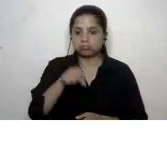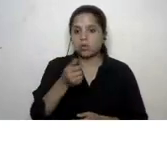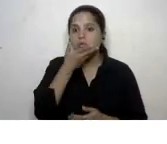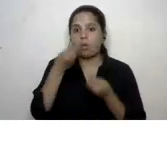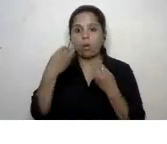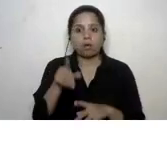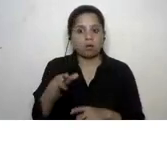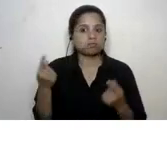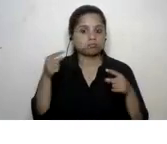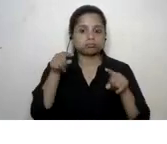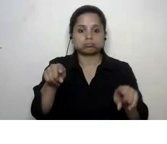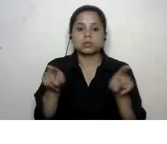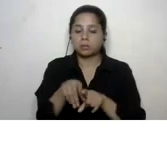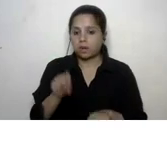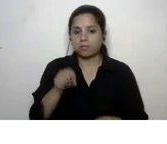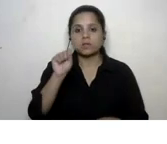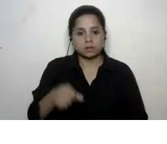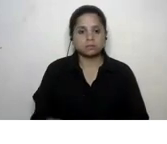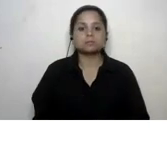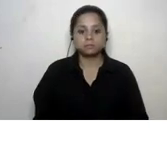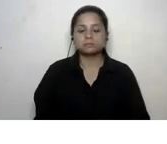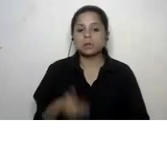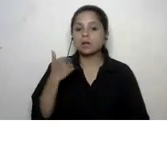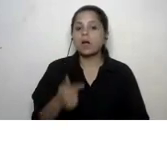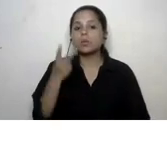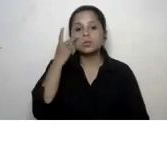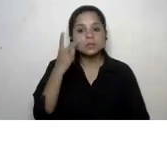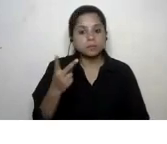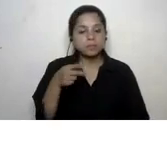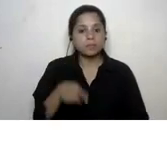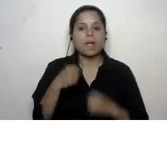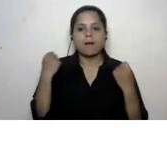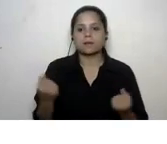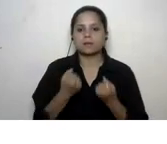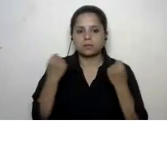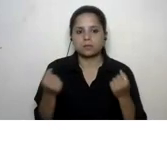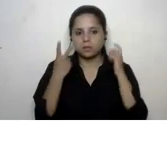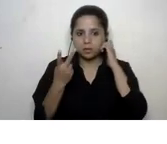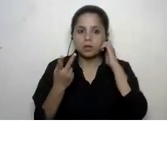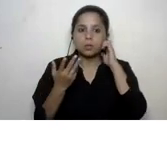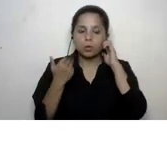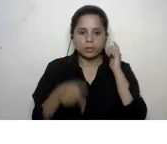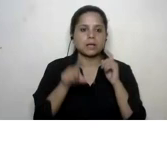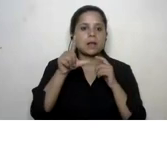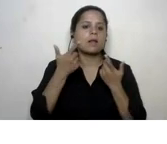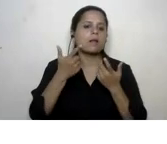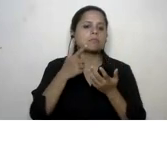goes hand in hand with that now let's look at the activities which we can have in the lesson